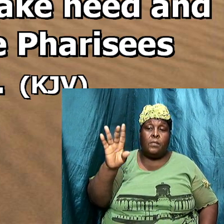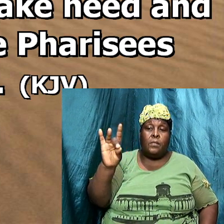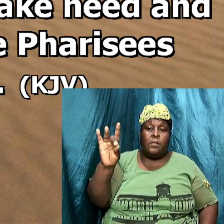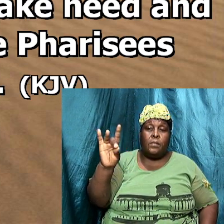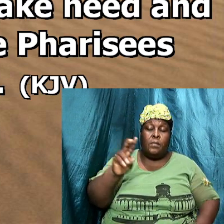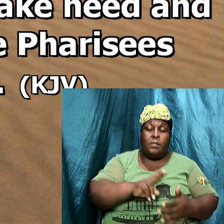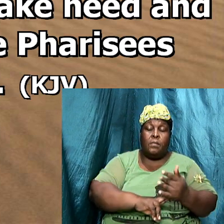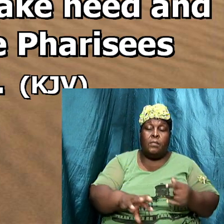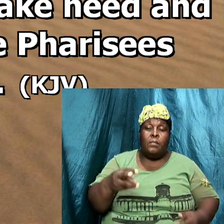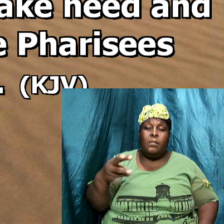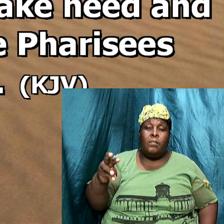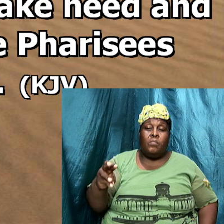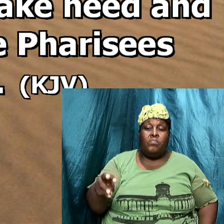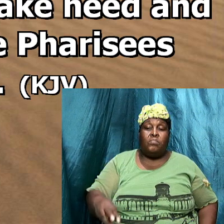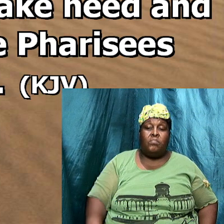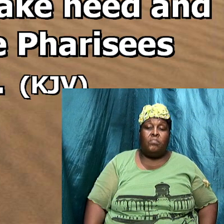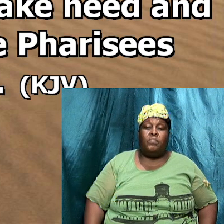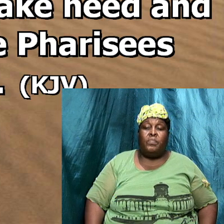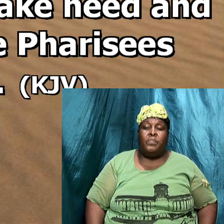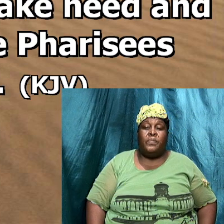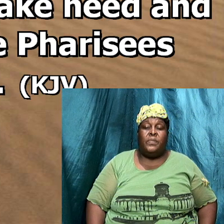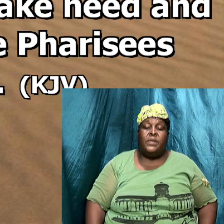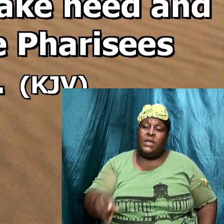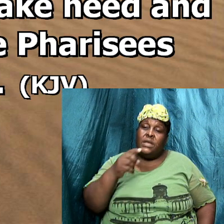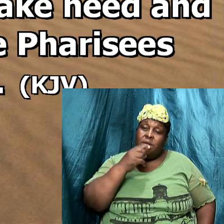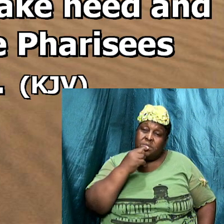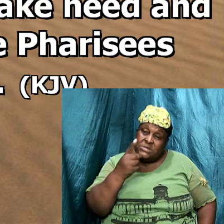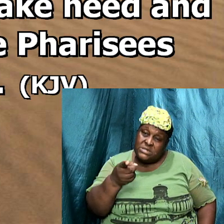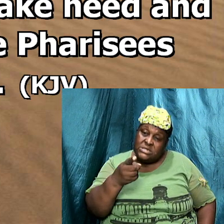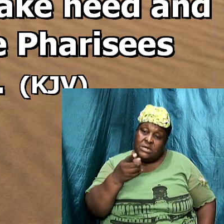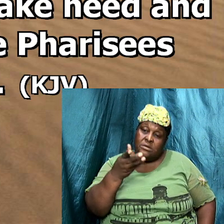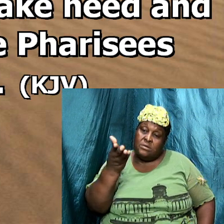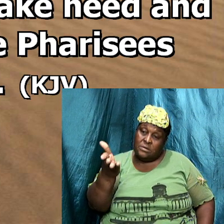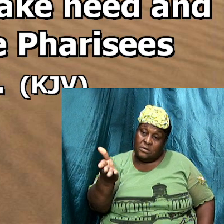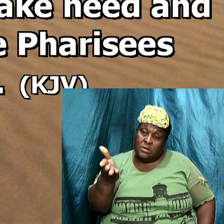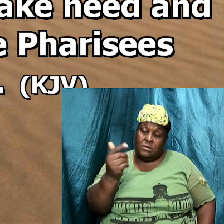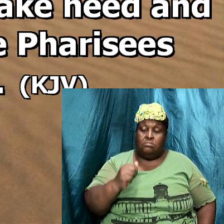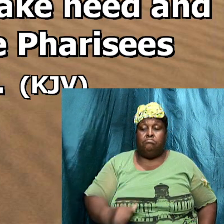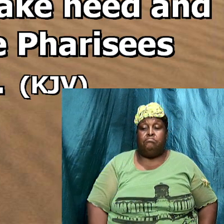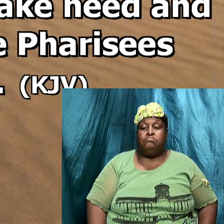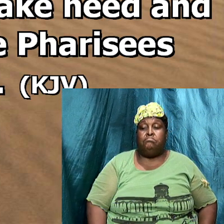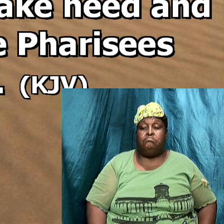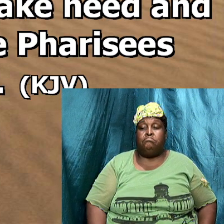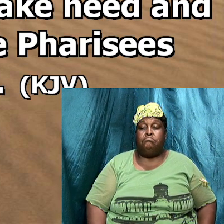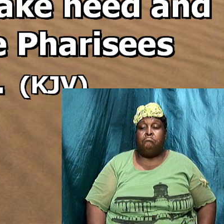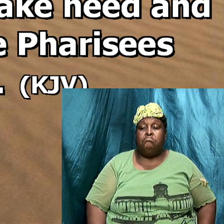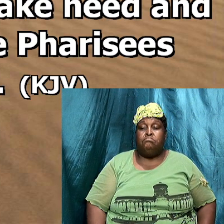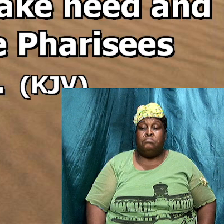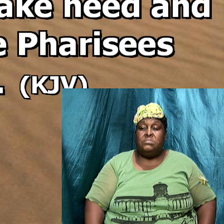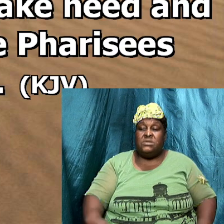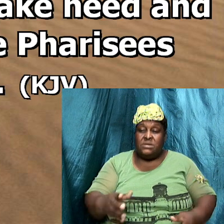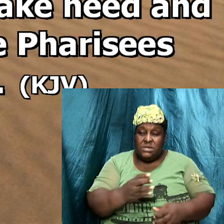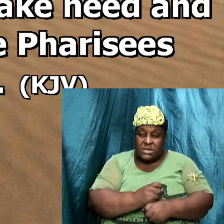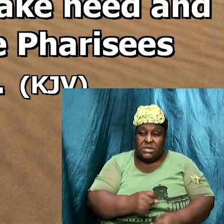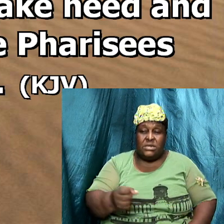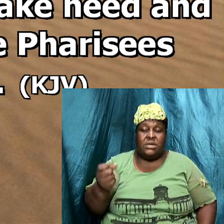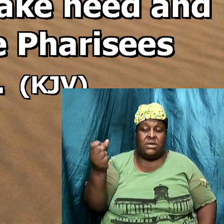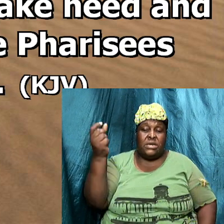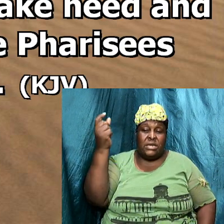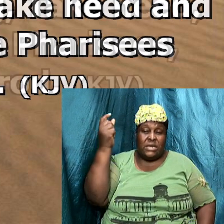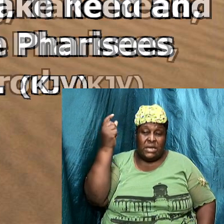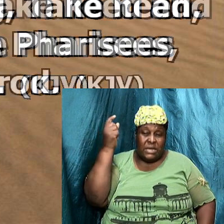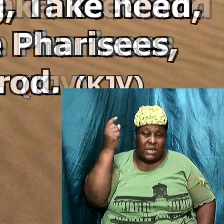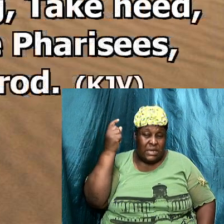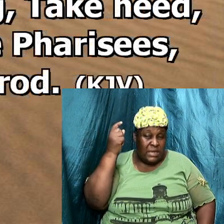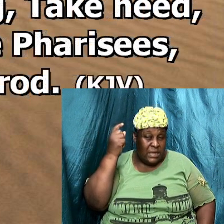and he charged them saying take